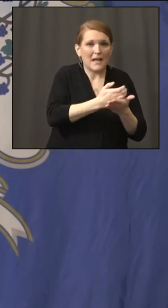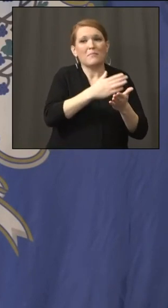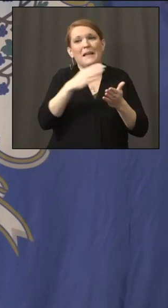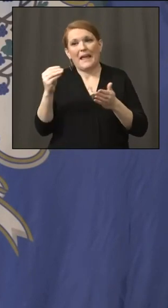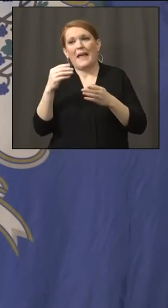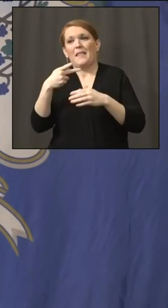a little longer. Thanks, everybody.